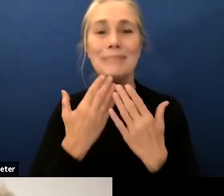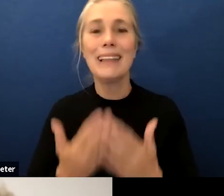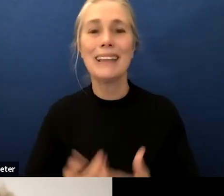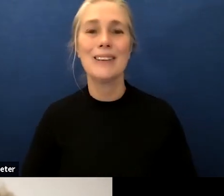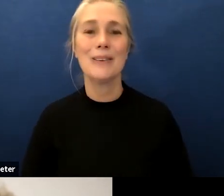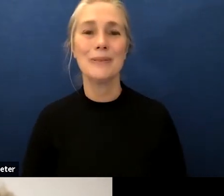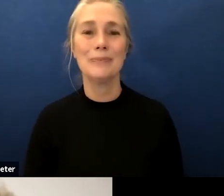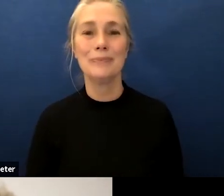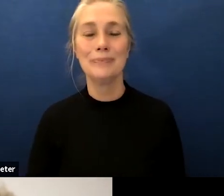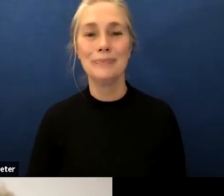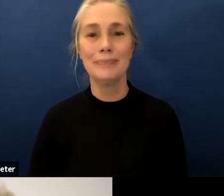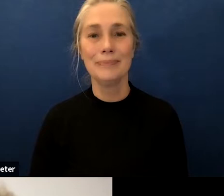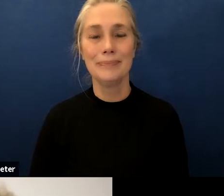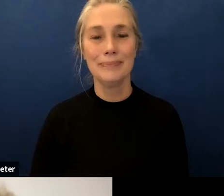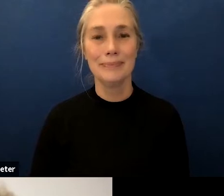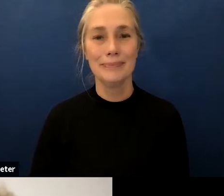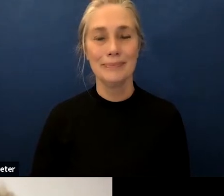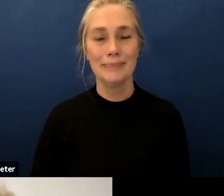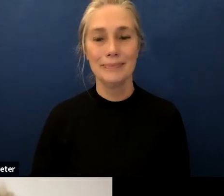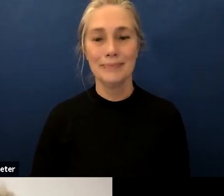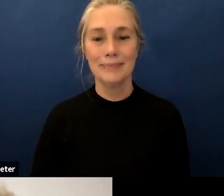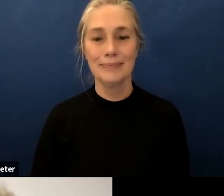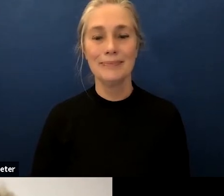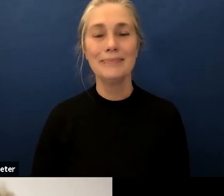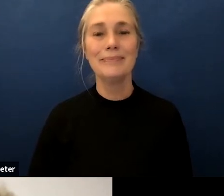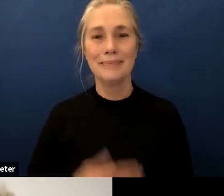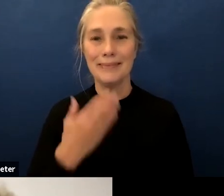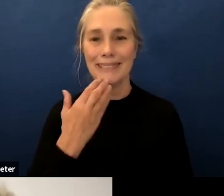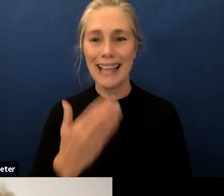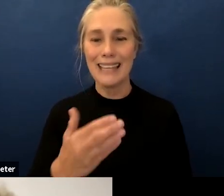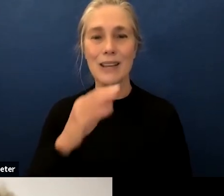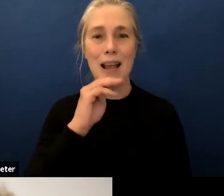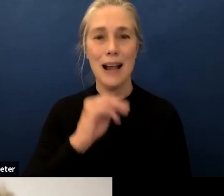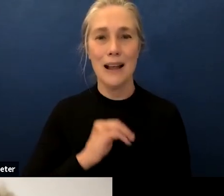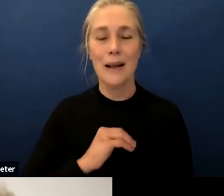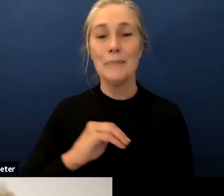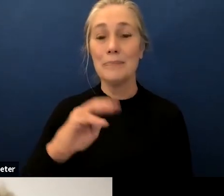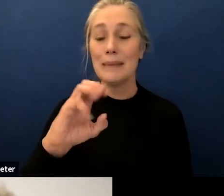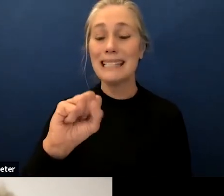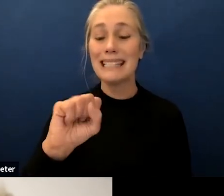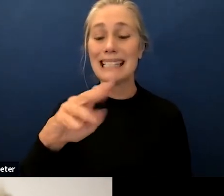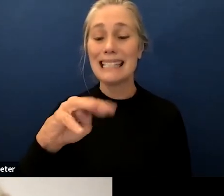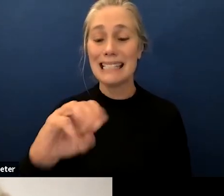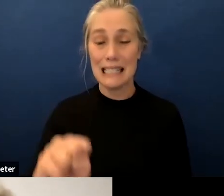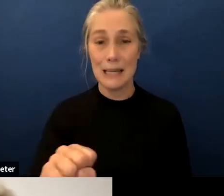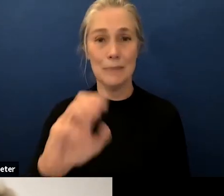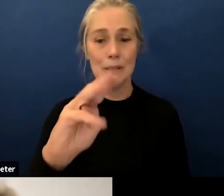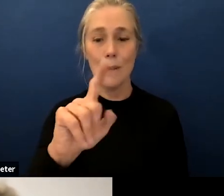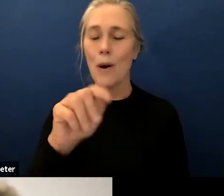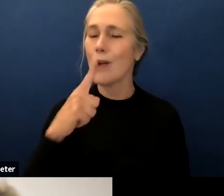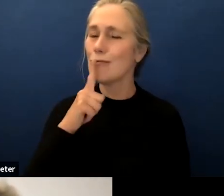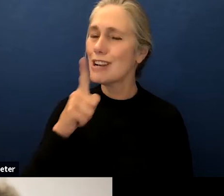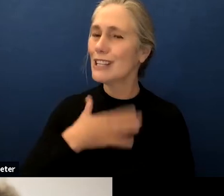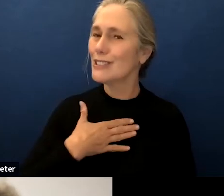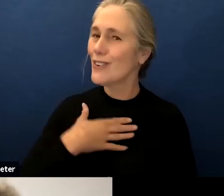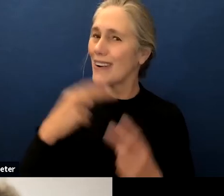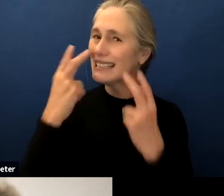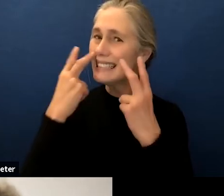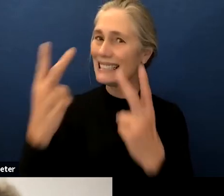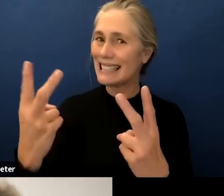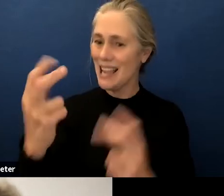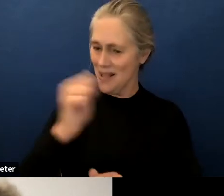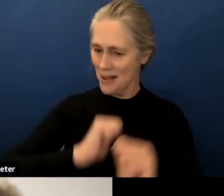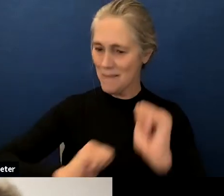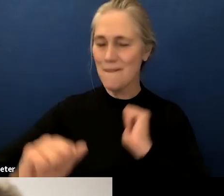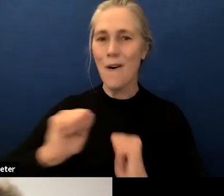thank you very much miss sims moton please thank you i also enjoyed having a front row seat of the performance